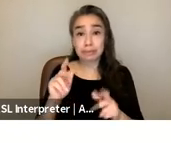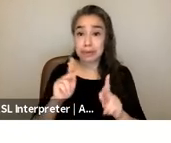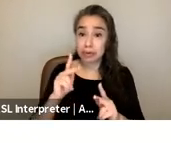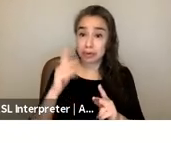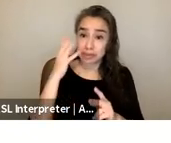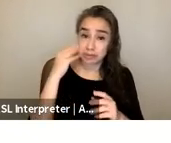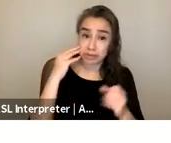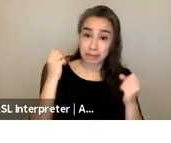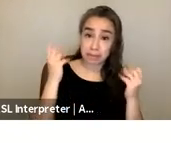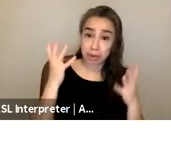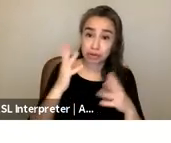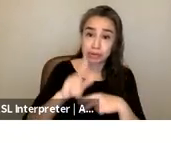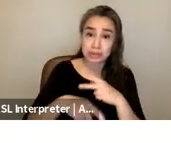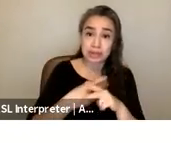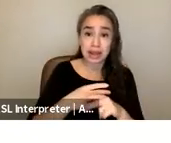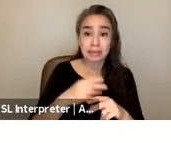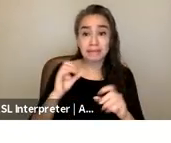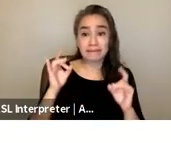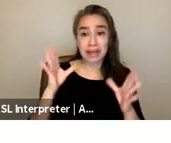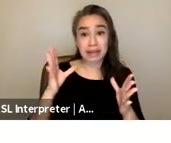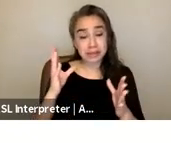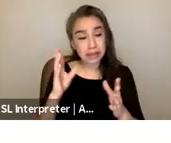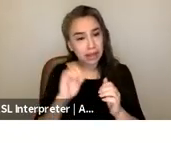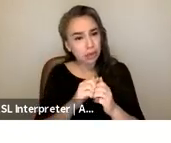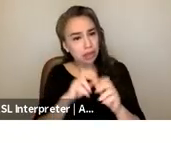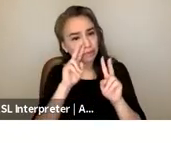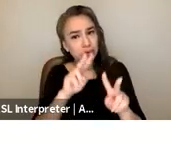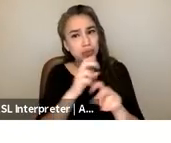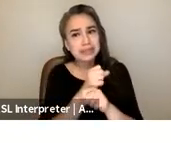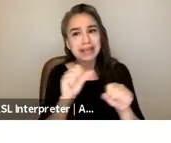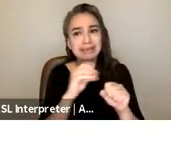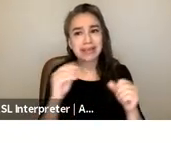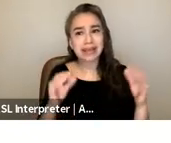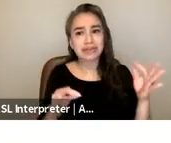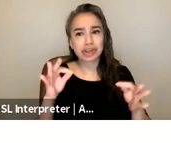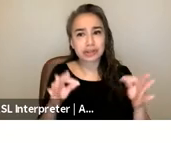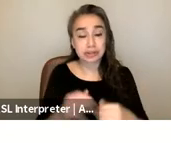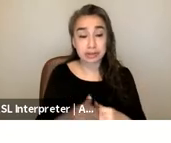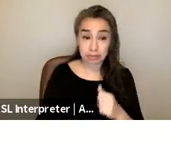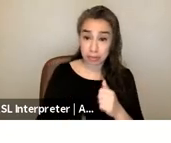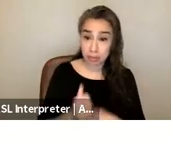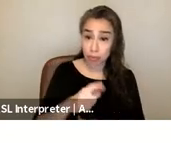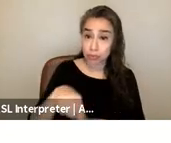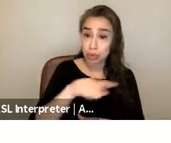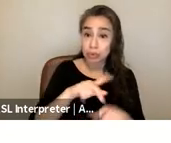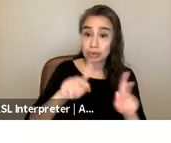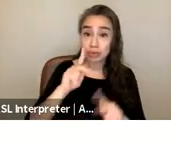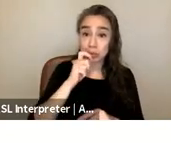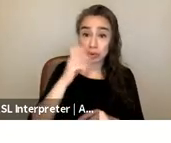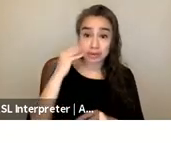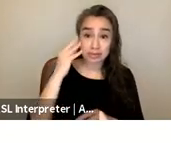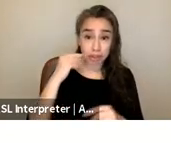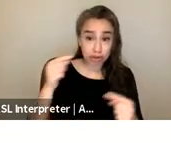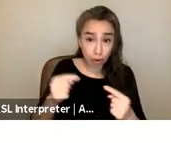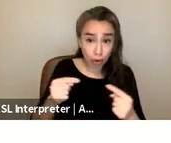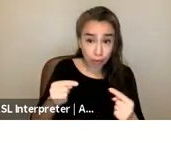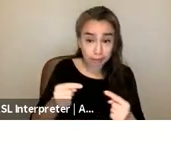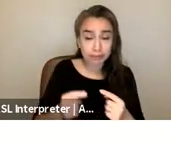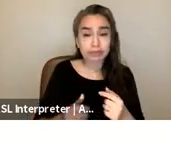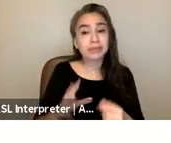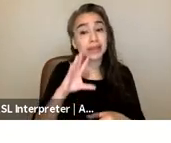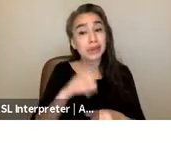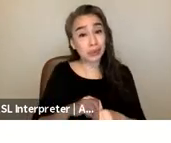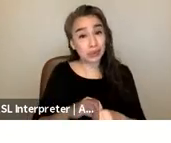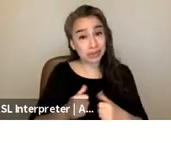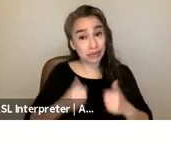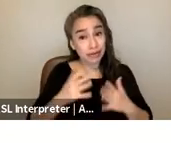safety and justice what they found was that the majority of people who have been harmed including survivors of the most violent acts